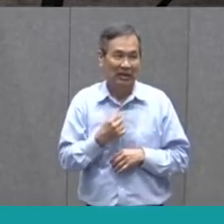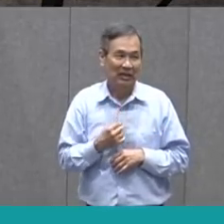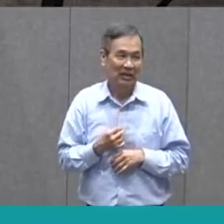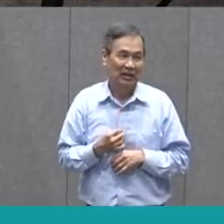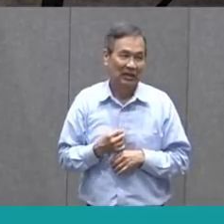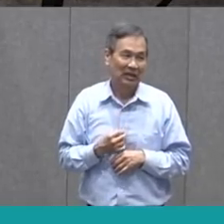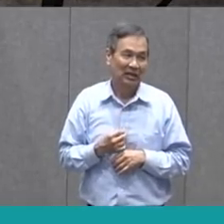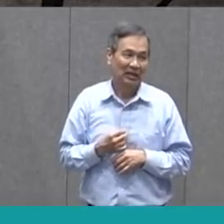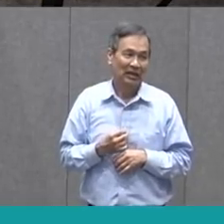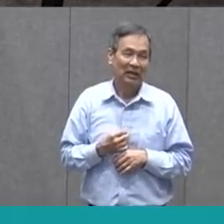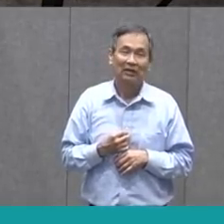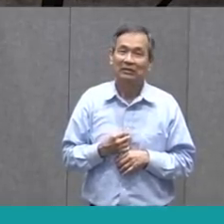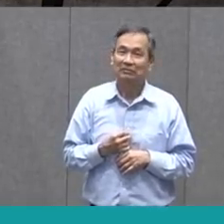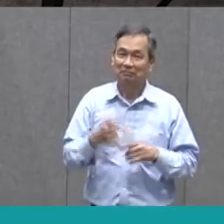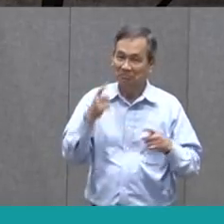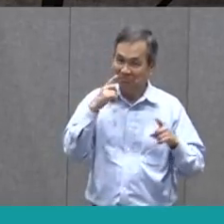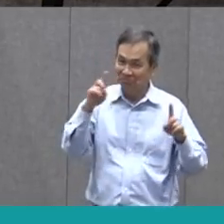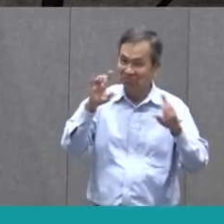There we go.